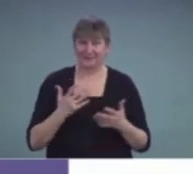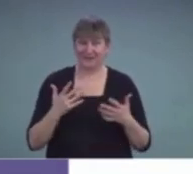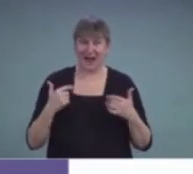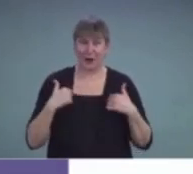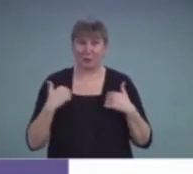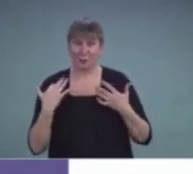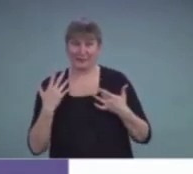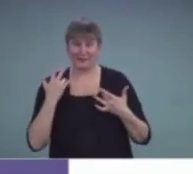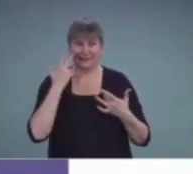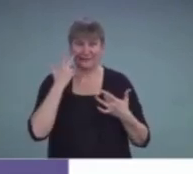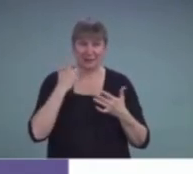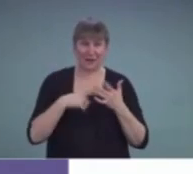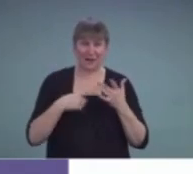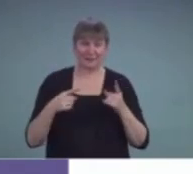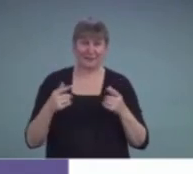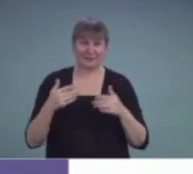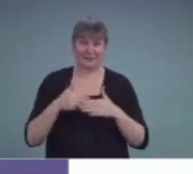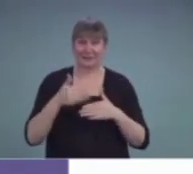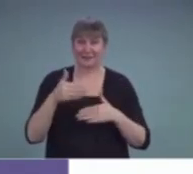and see what happens next.